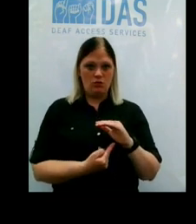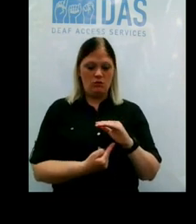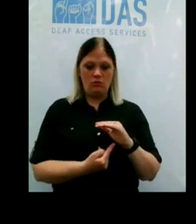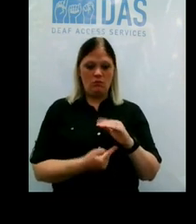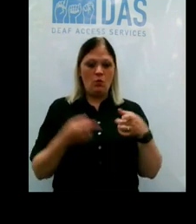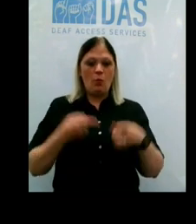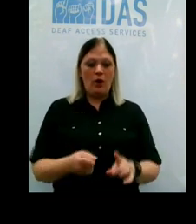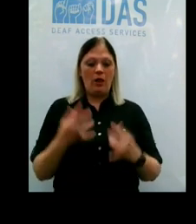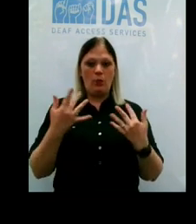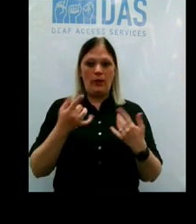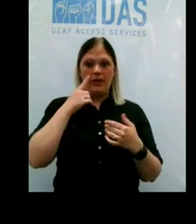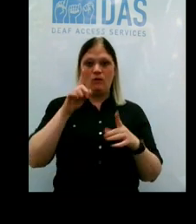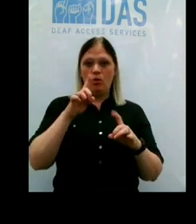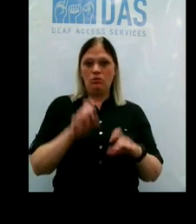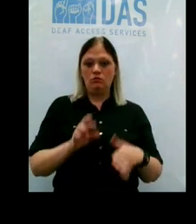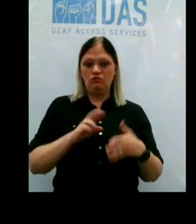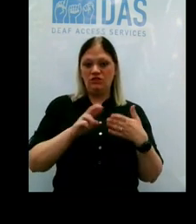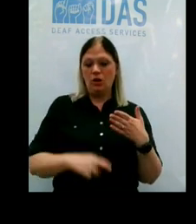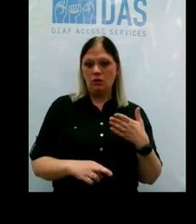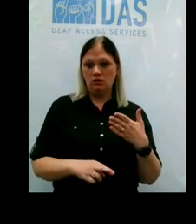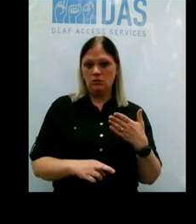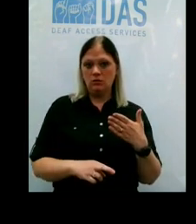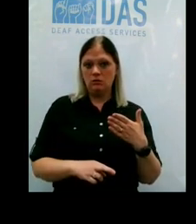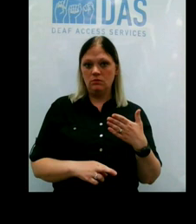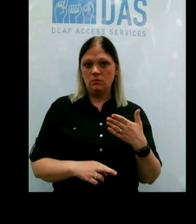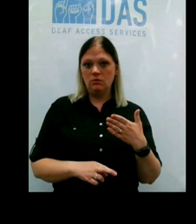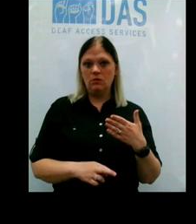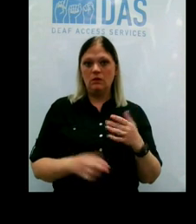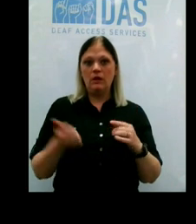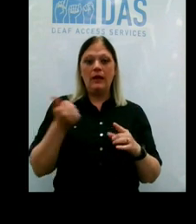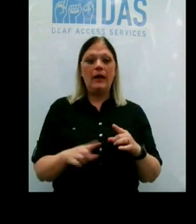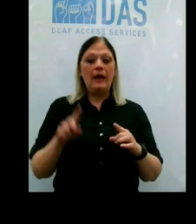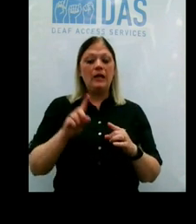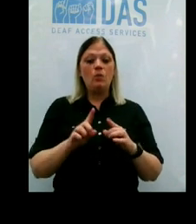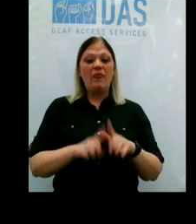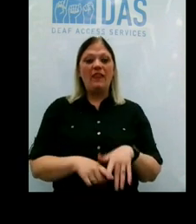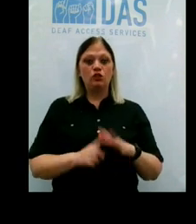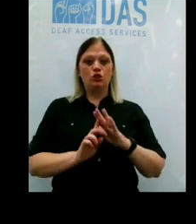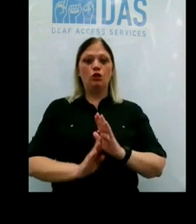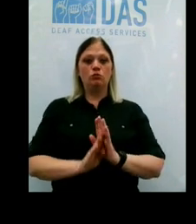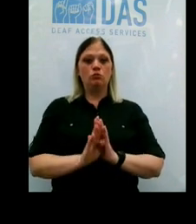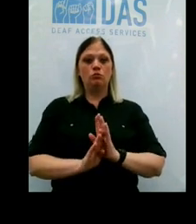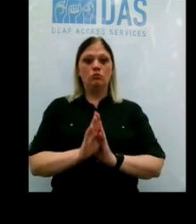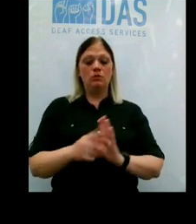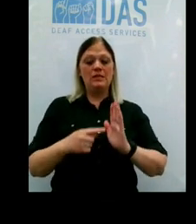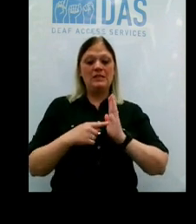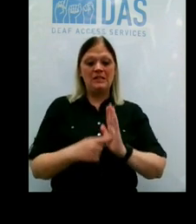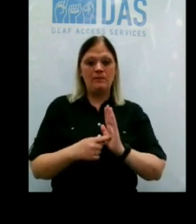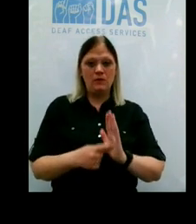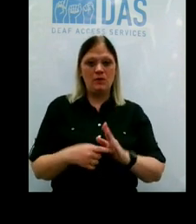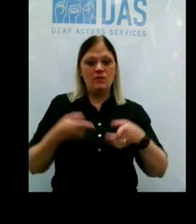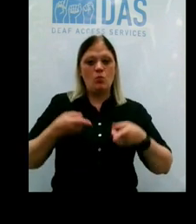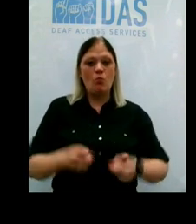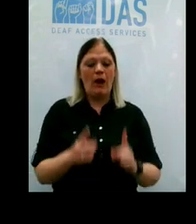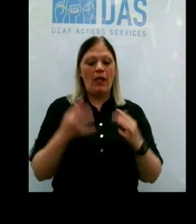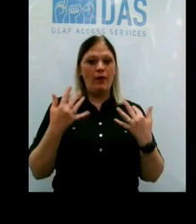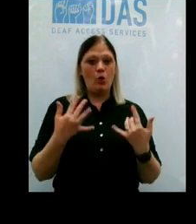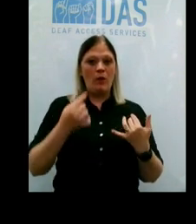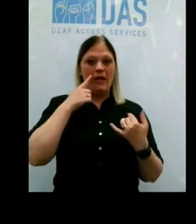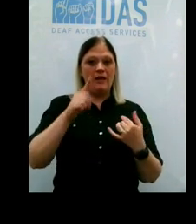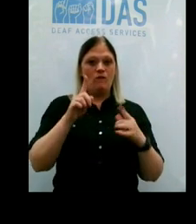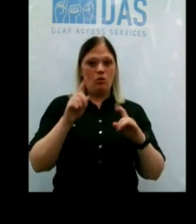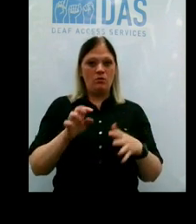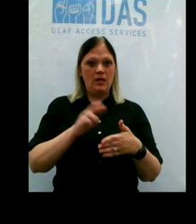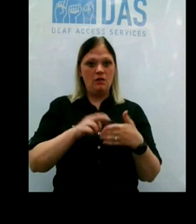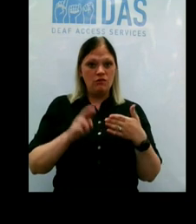they're waiting for their test results. And anybody who does develop symptoms during the time they're waiting for their COVID-19 test